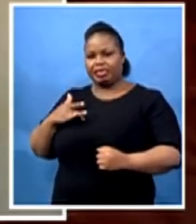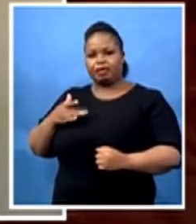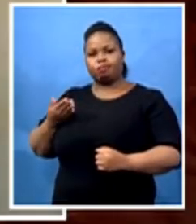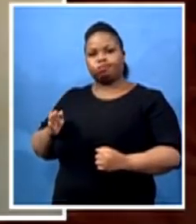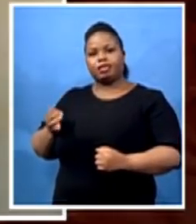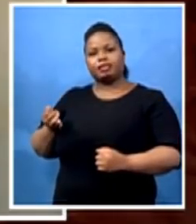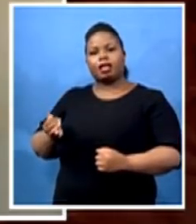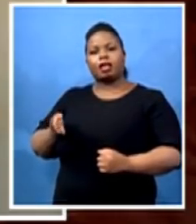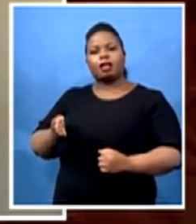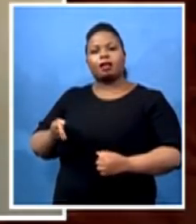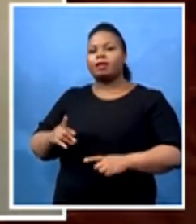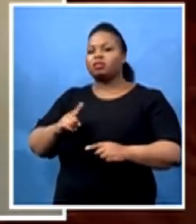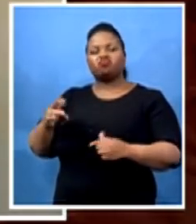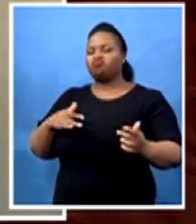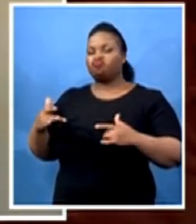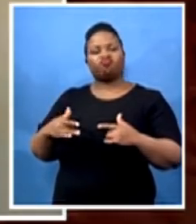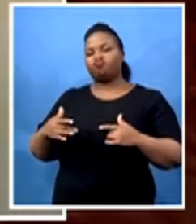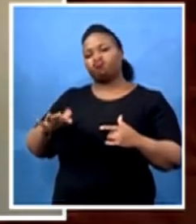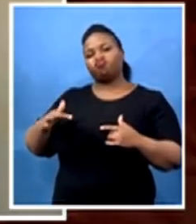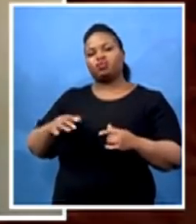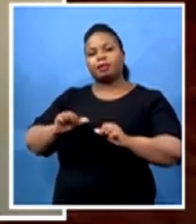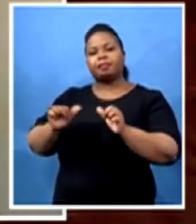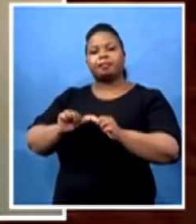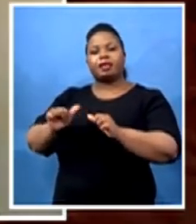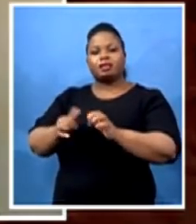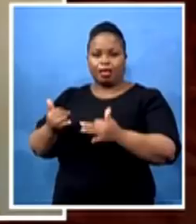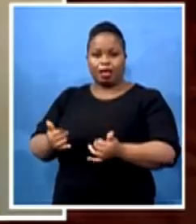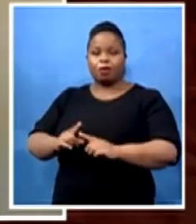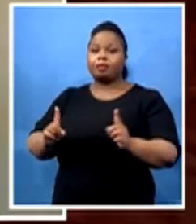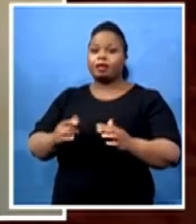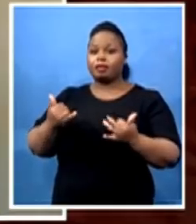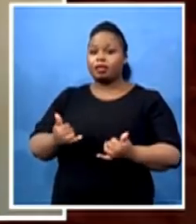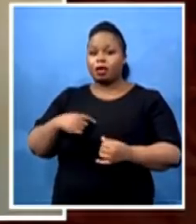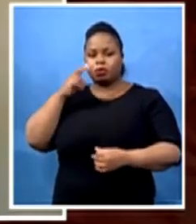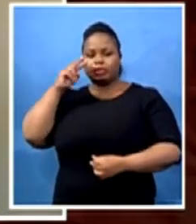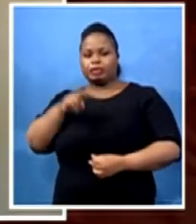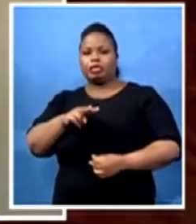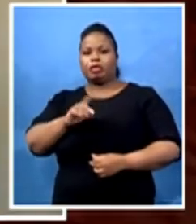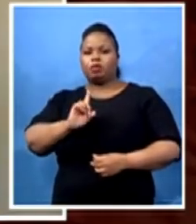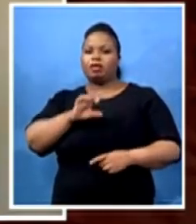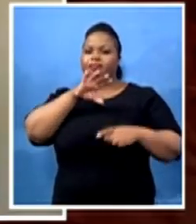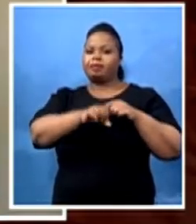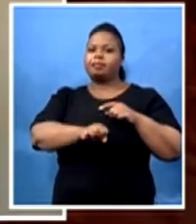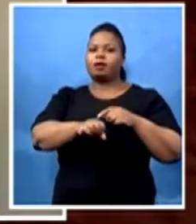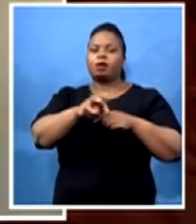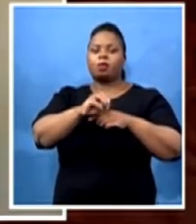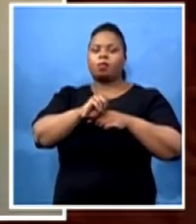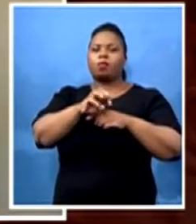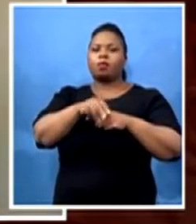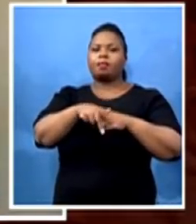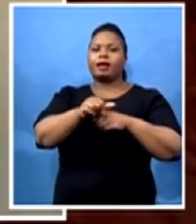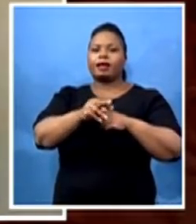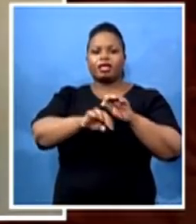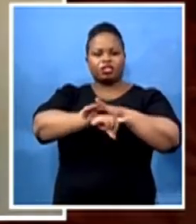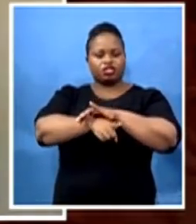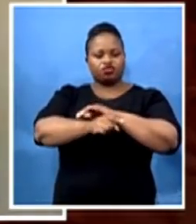like it was previously. But what we are noticing now with Mopani district, it's a situation where out of